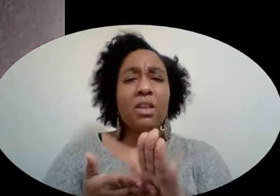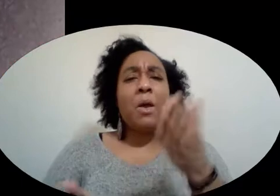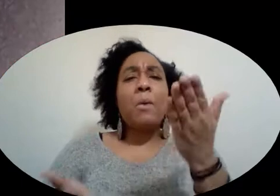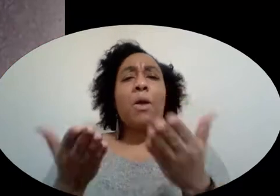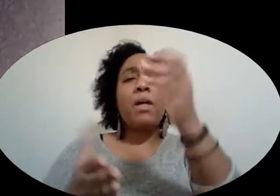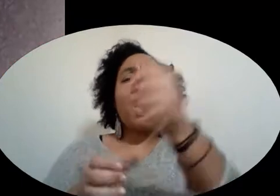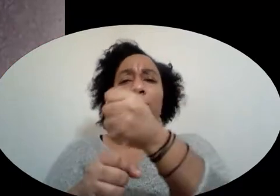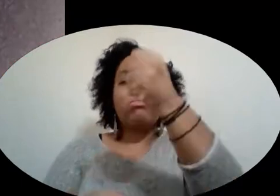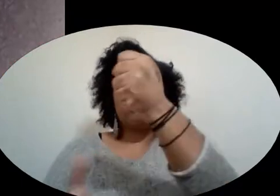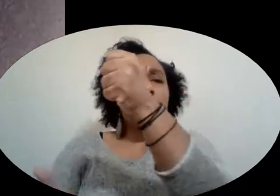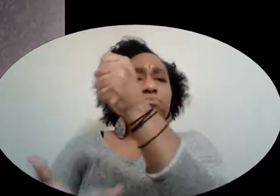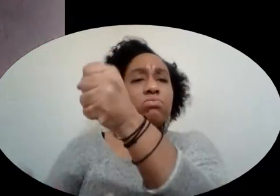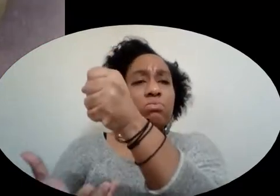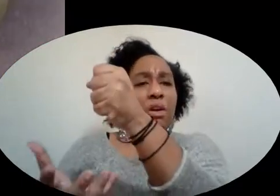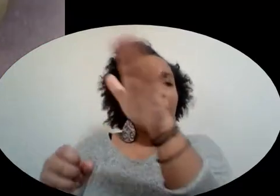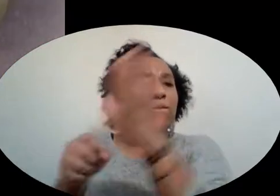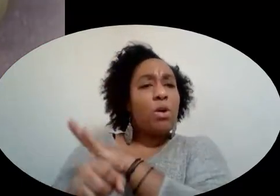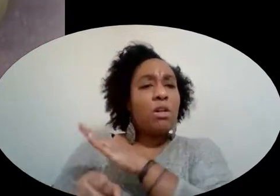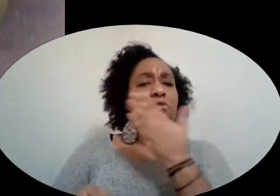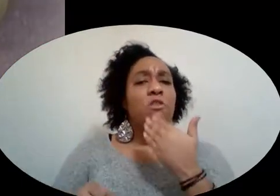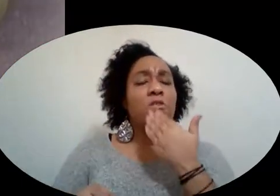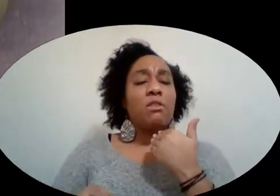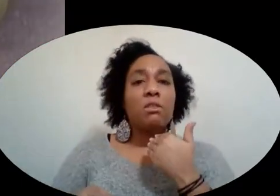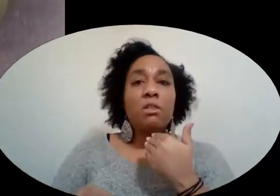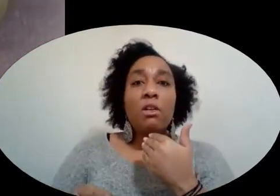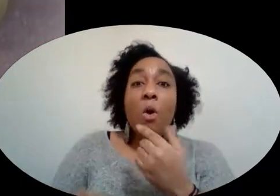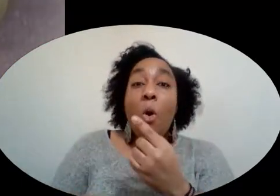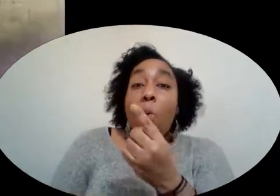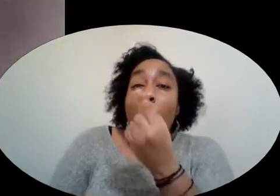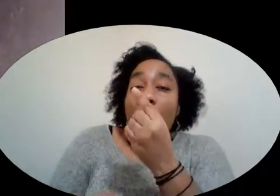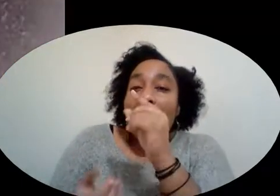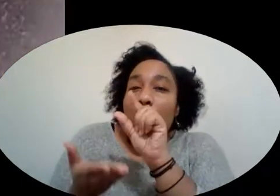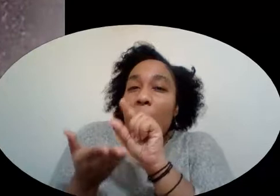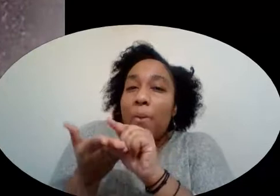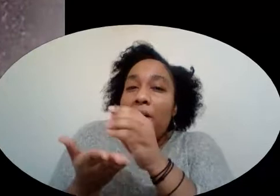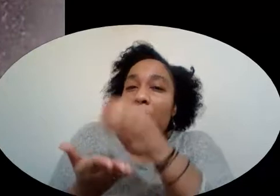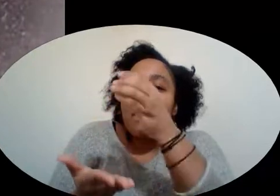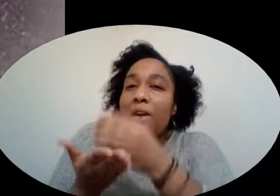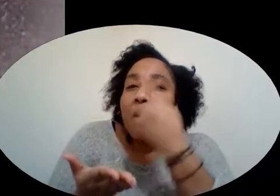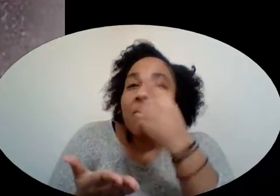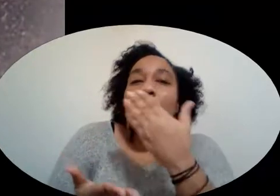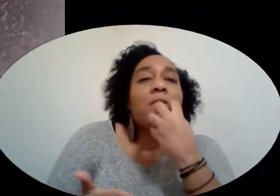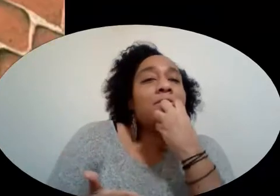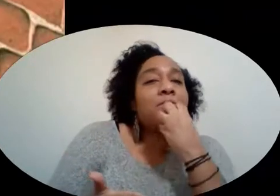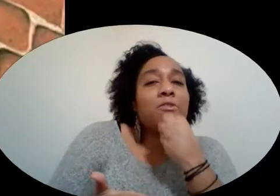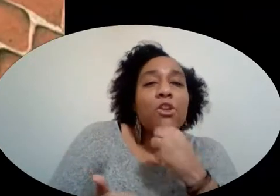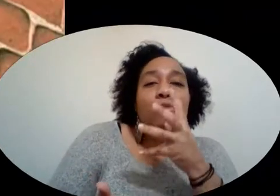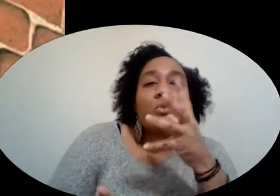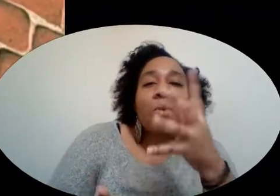had a whole sack full of sugar And he wouldn't even give me one little cup For my dear sweet old granny's birthday cake